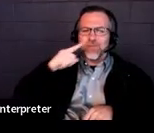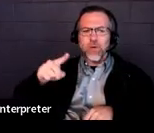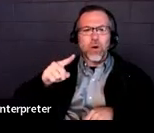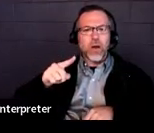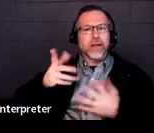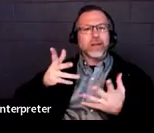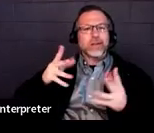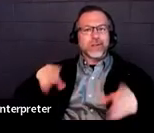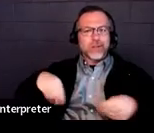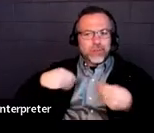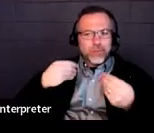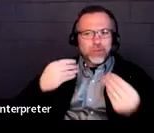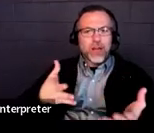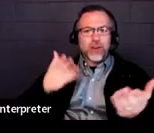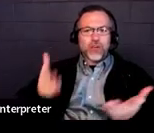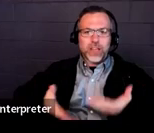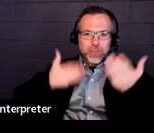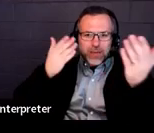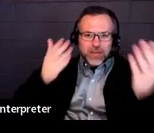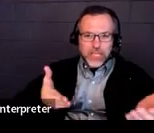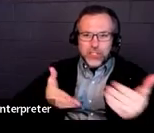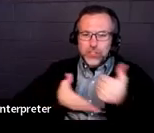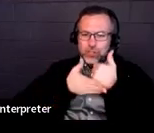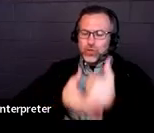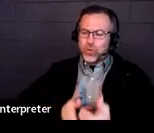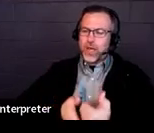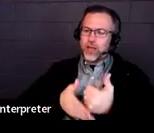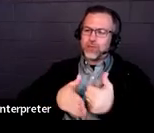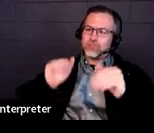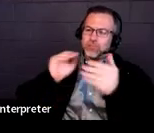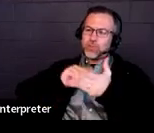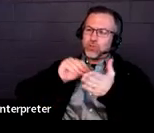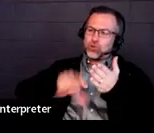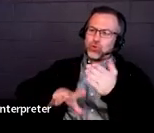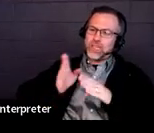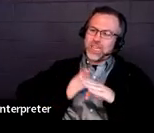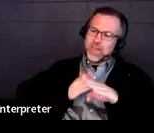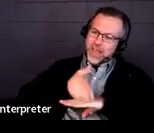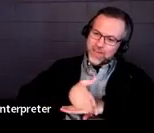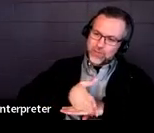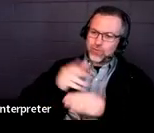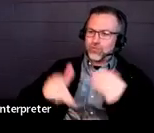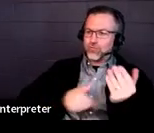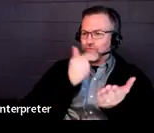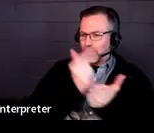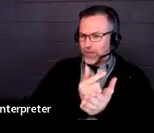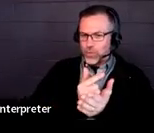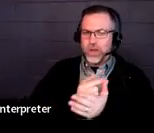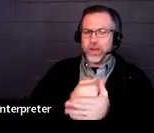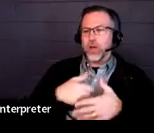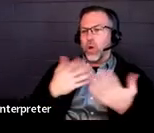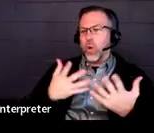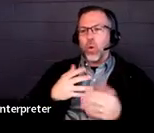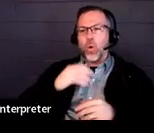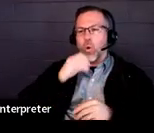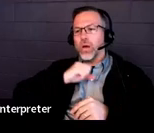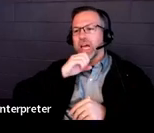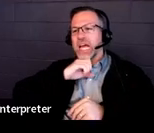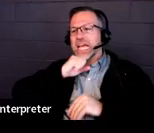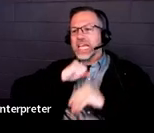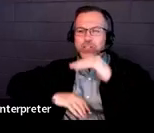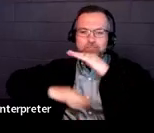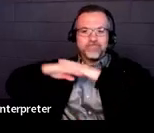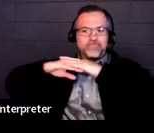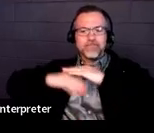designed to assist the child after graduating or aging out, as it was stated in MUSER. And this is a required document